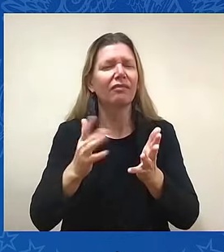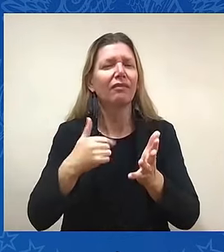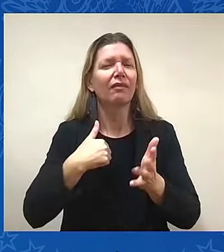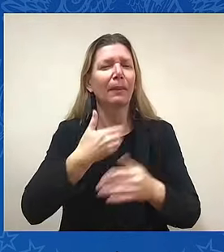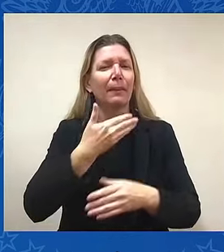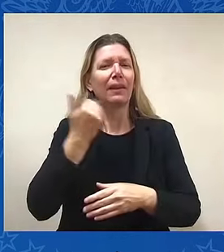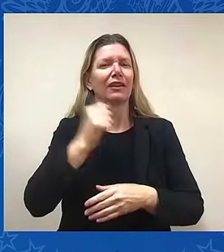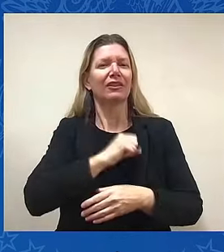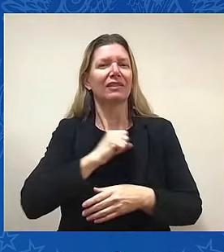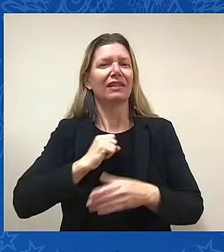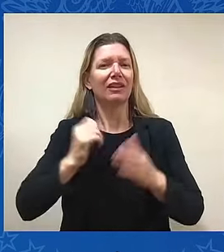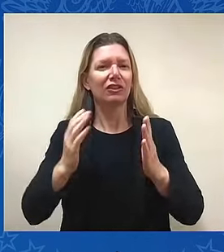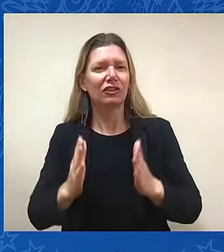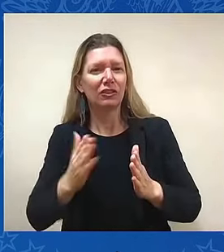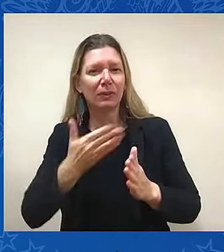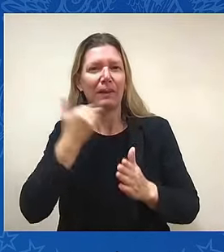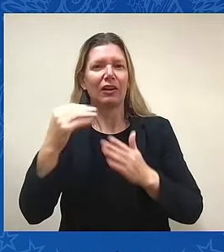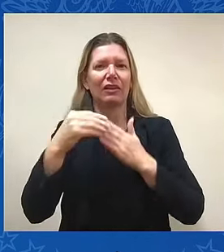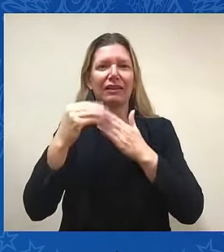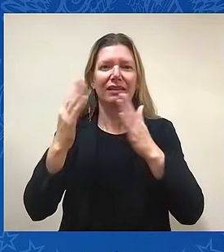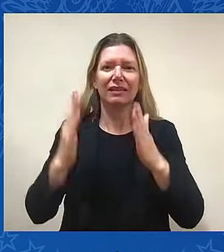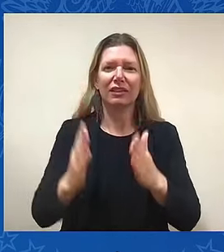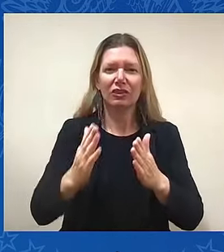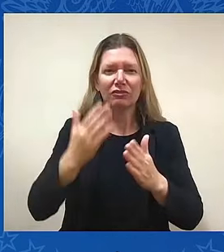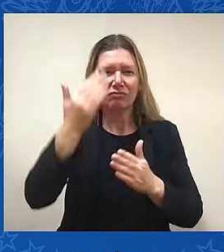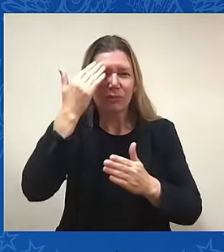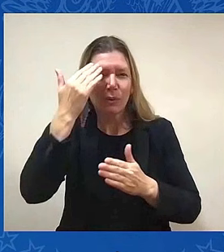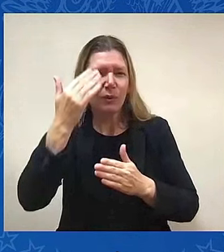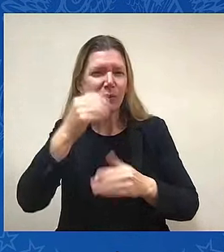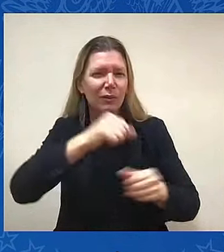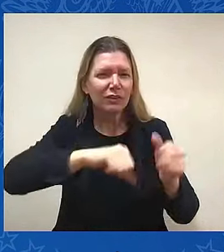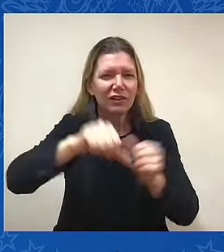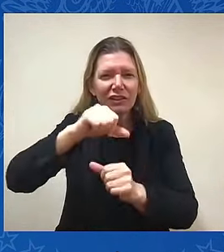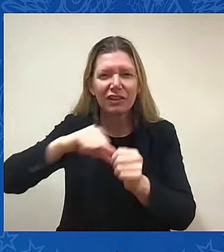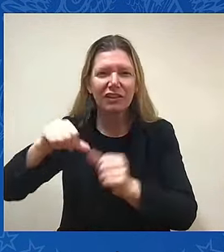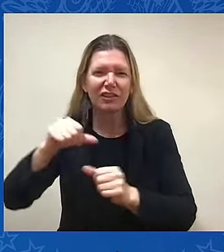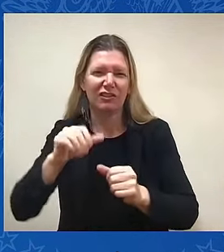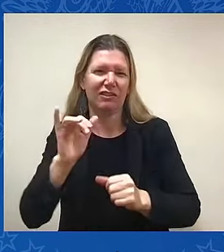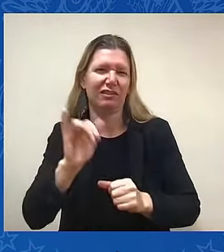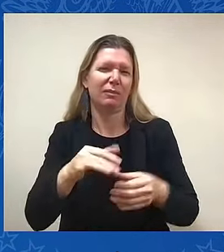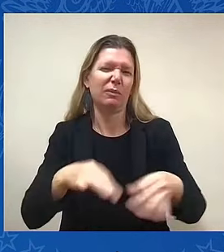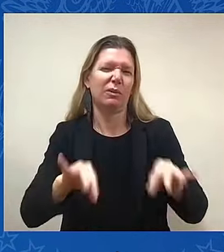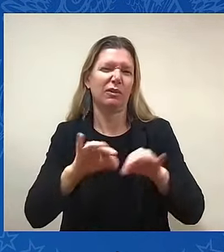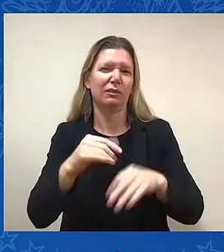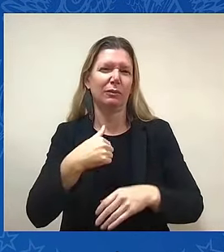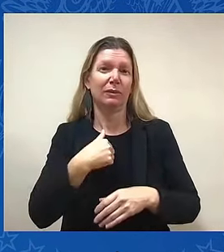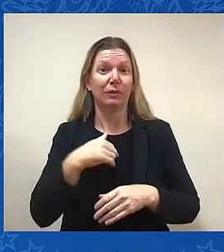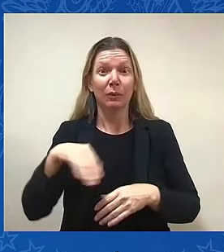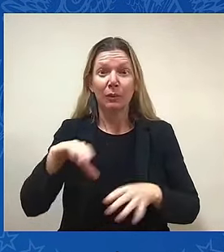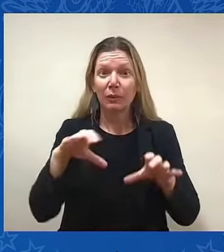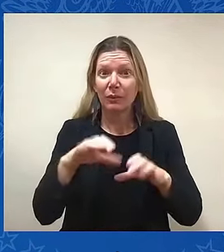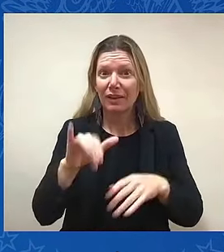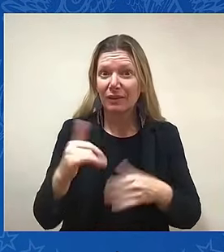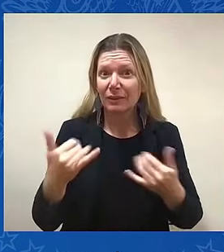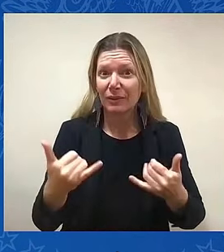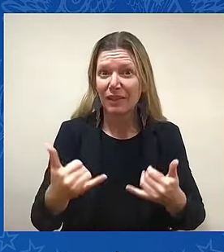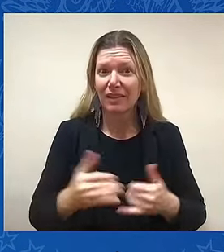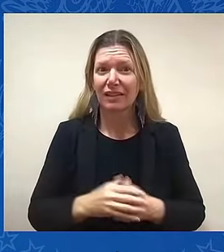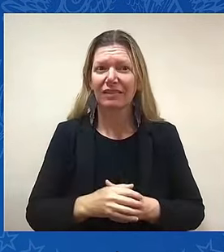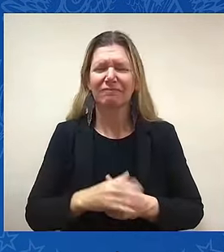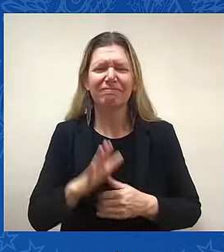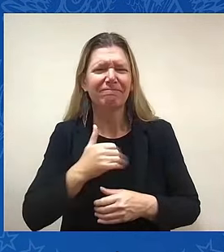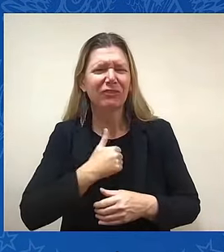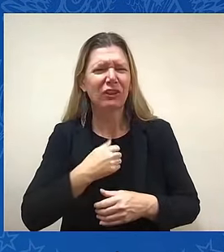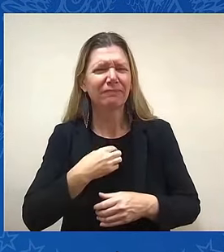do a little bit today. Excuse me, I got a little bit of a sore throat. And there's a lot to be proud of today. And I'm going to end by saying,